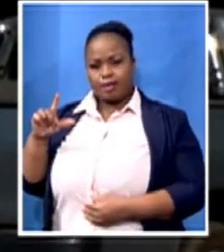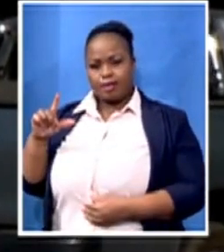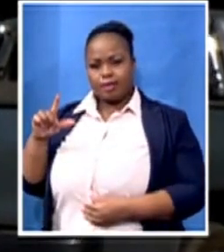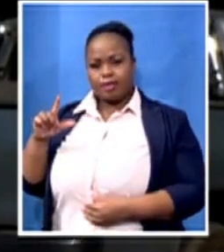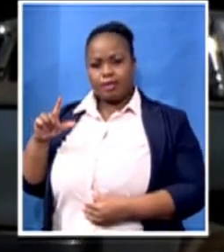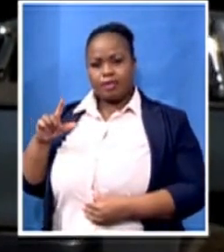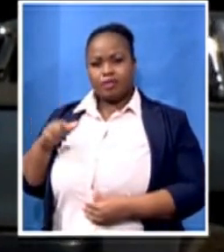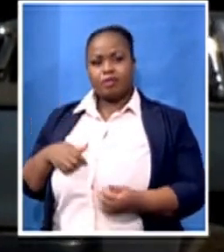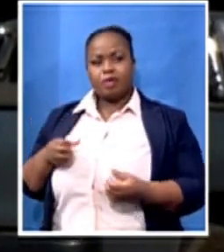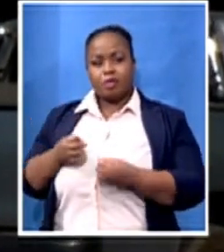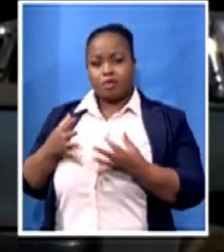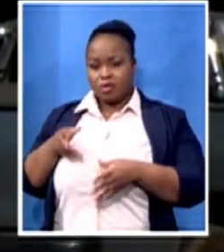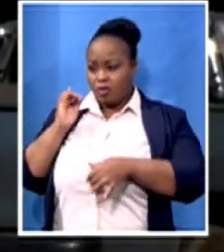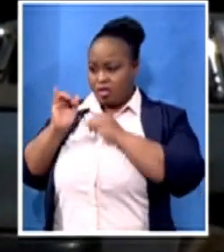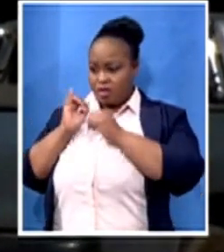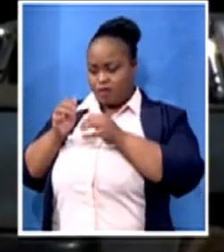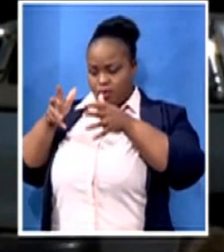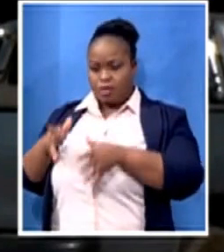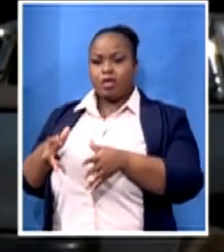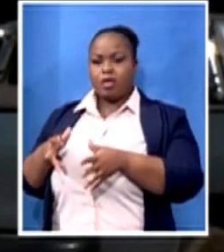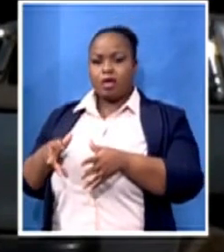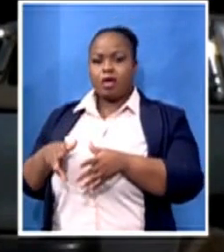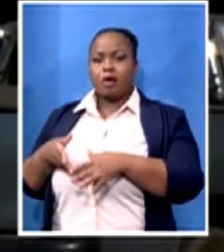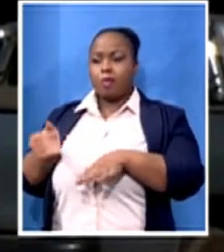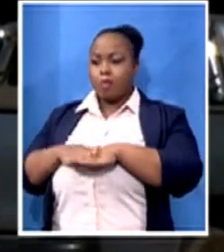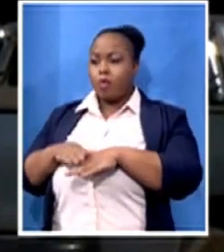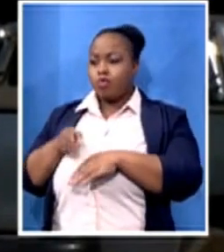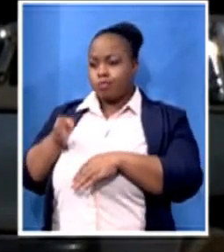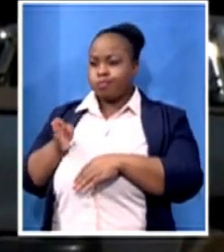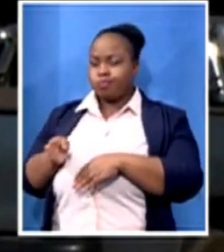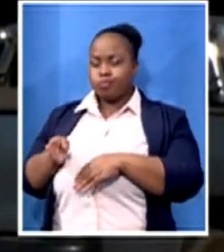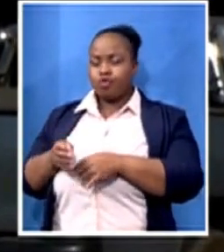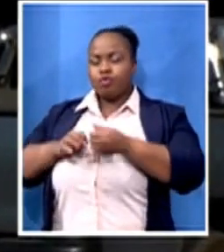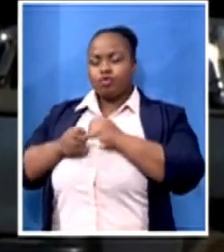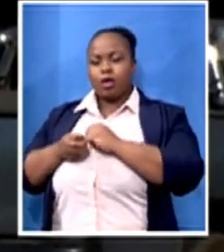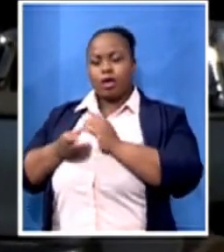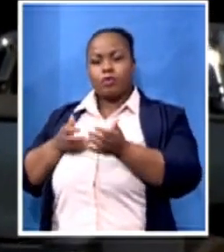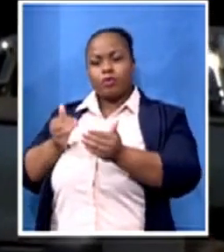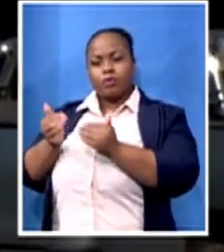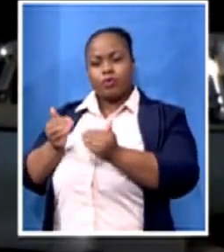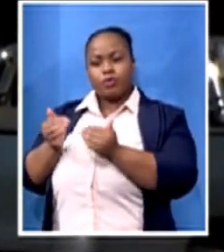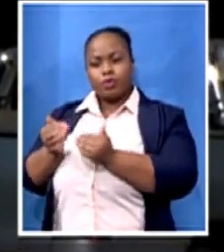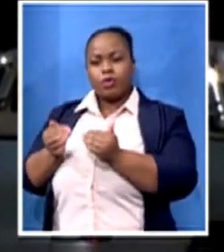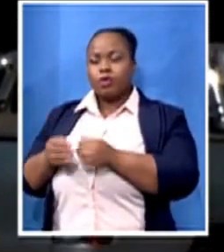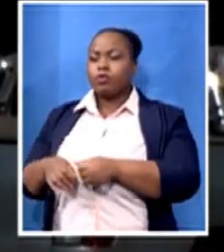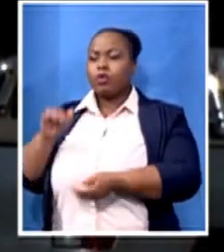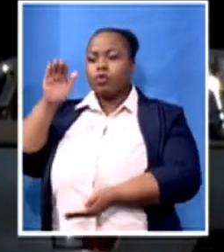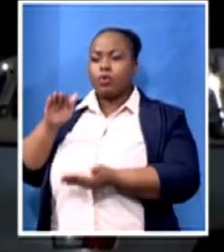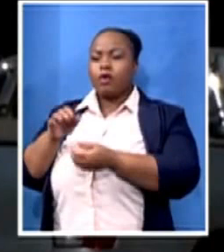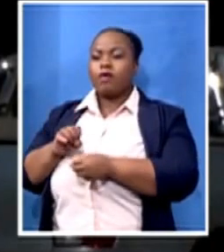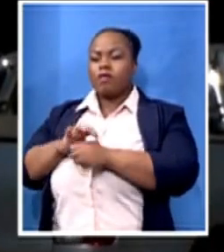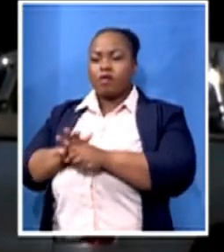mostly based to make key decisions in fighting the spread of this virus. There's four people who have tested positive for